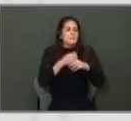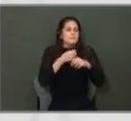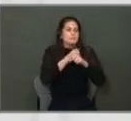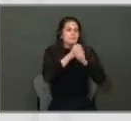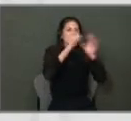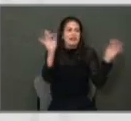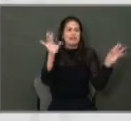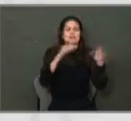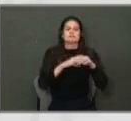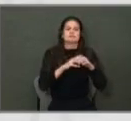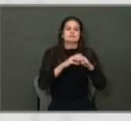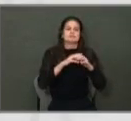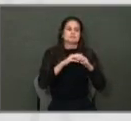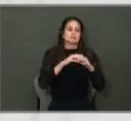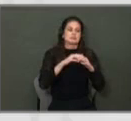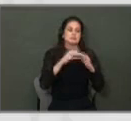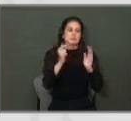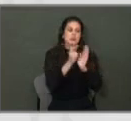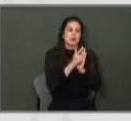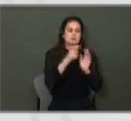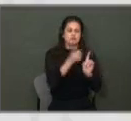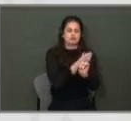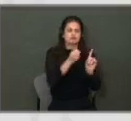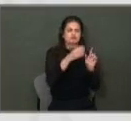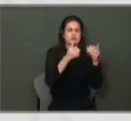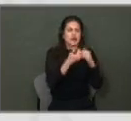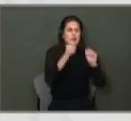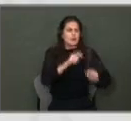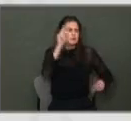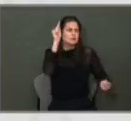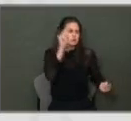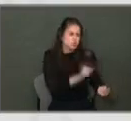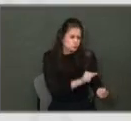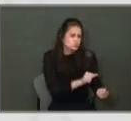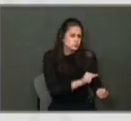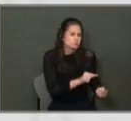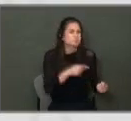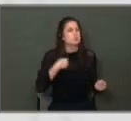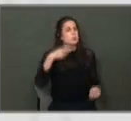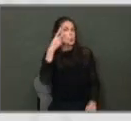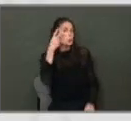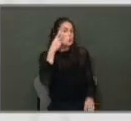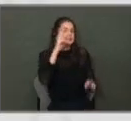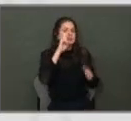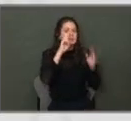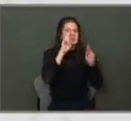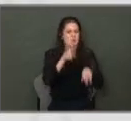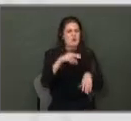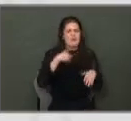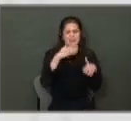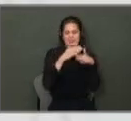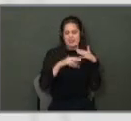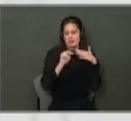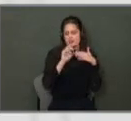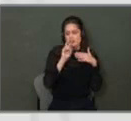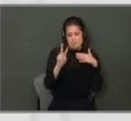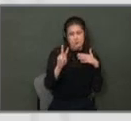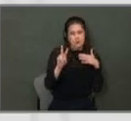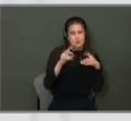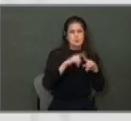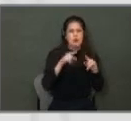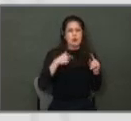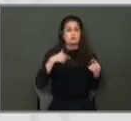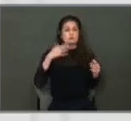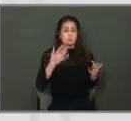And Councilwoman Habedra is the chairwoman of Public Safety. She will see this report and the results of this report in October and November timeframe. But in